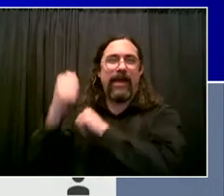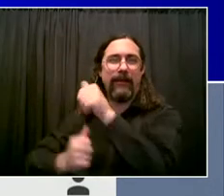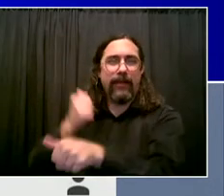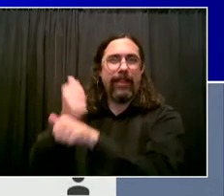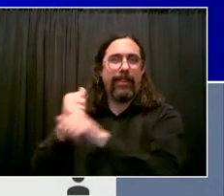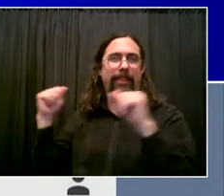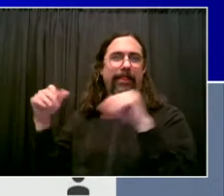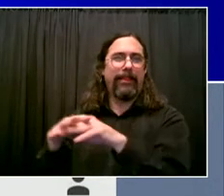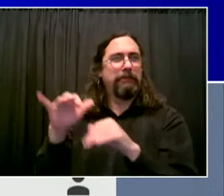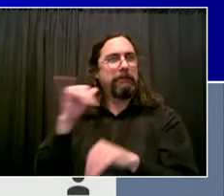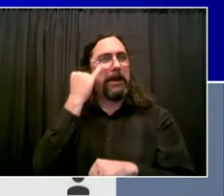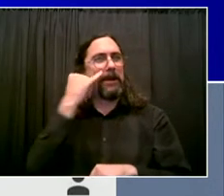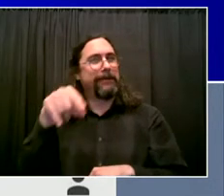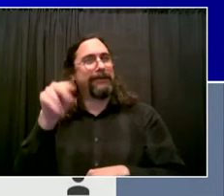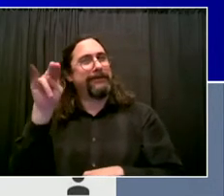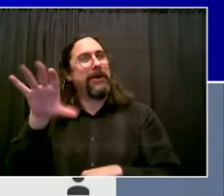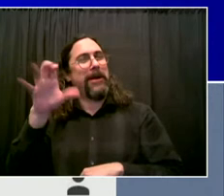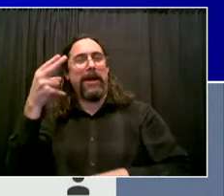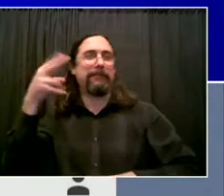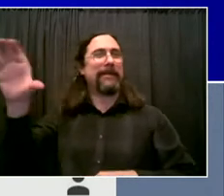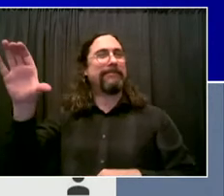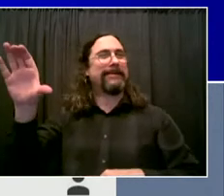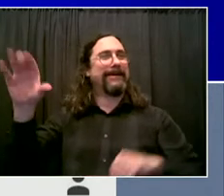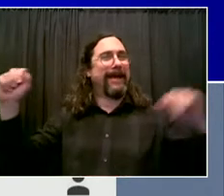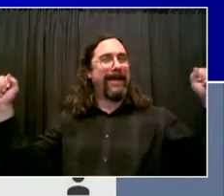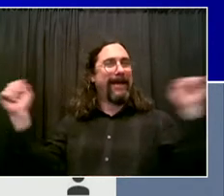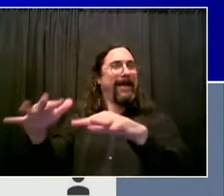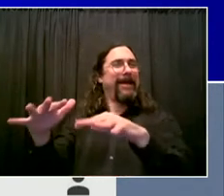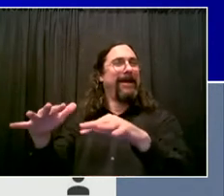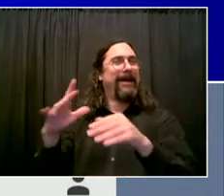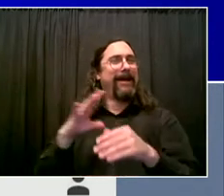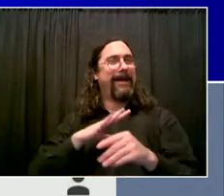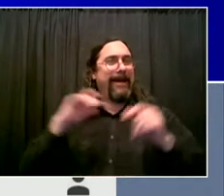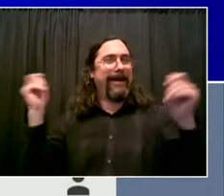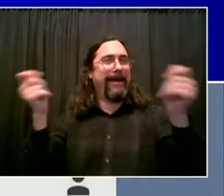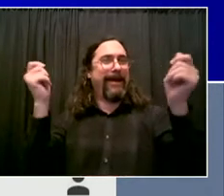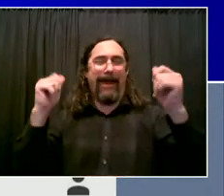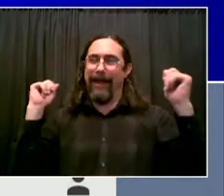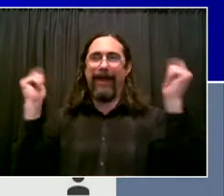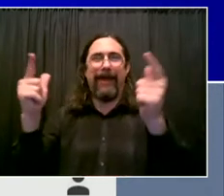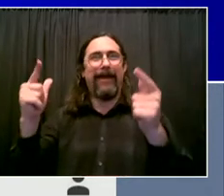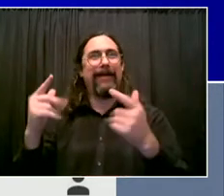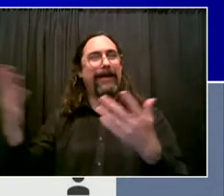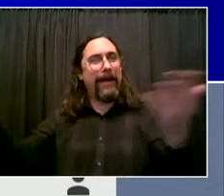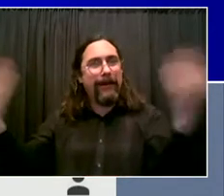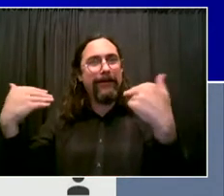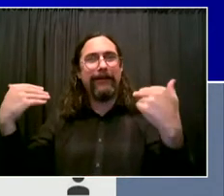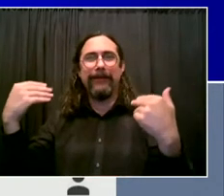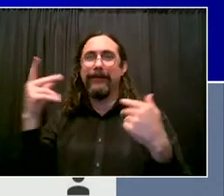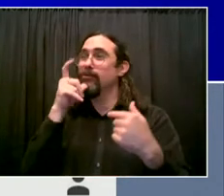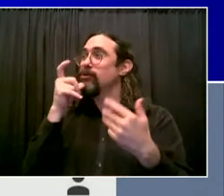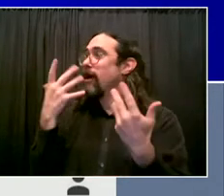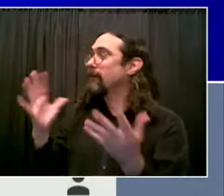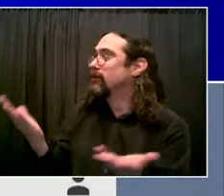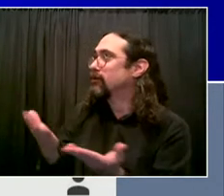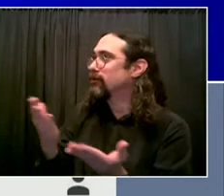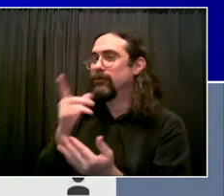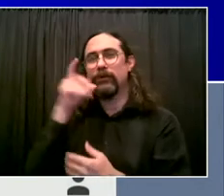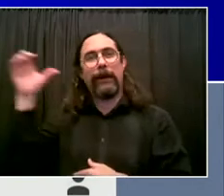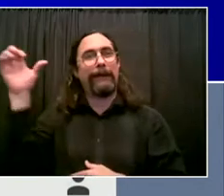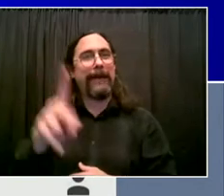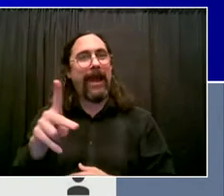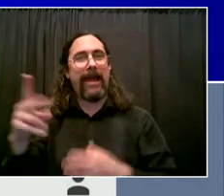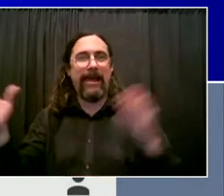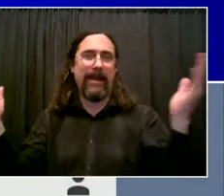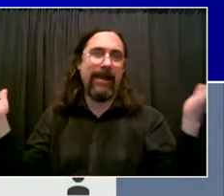roots in the city to support New York City's comeback. This is going to be an amazing, memorable, once-in-a-lifetime